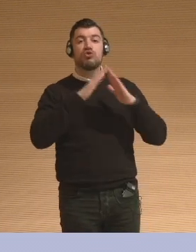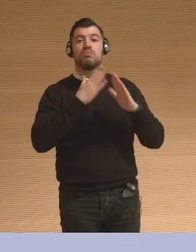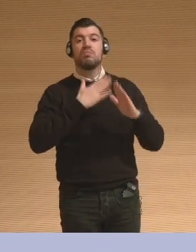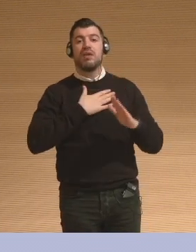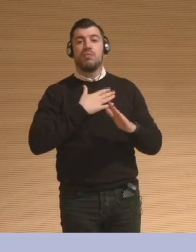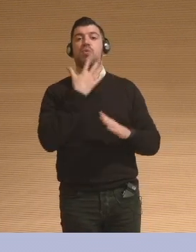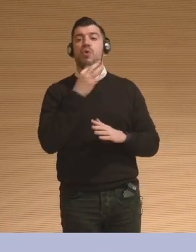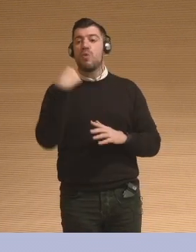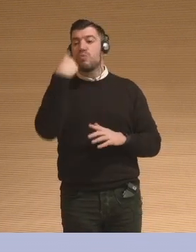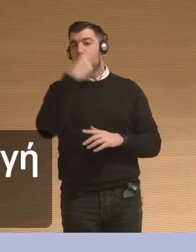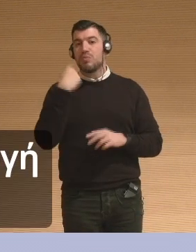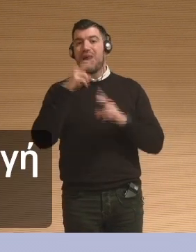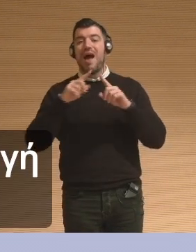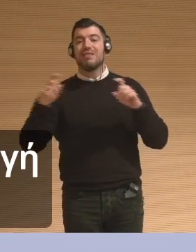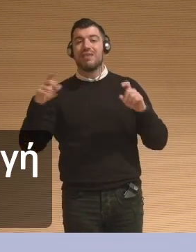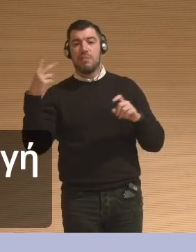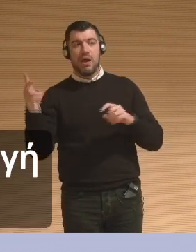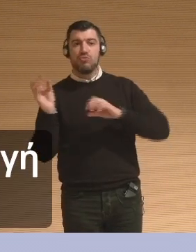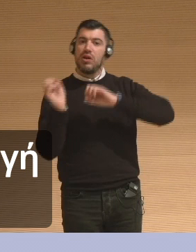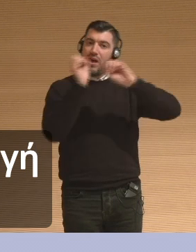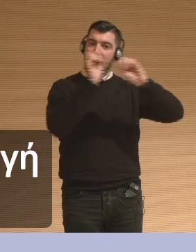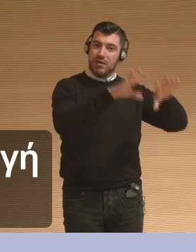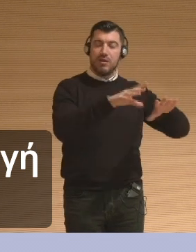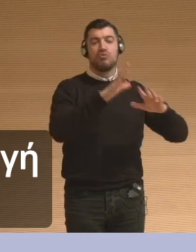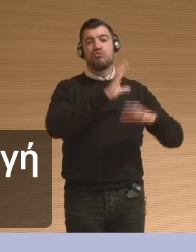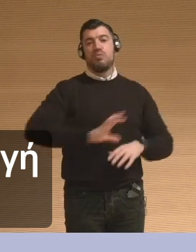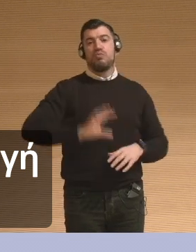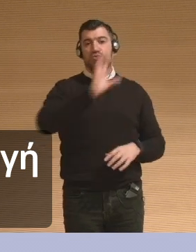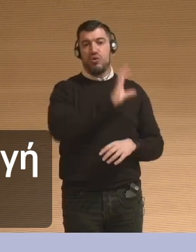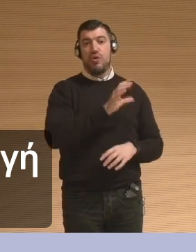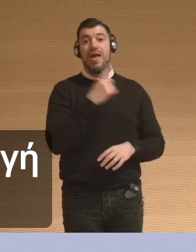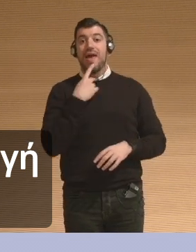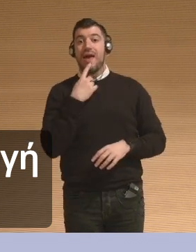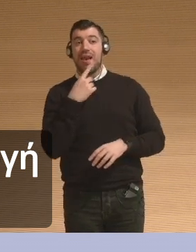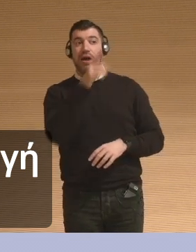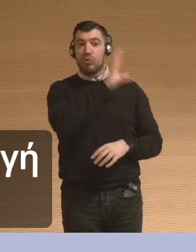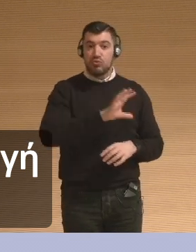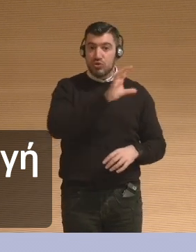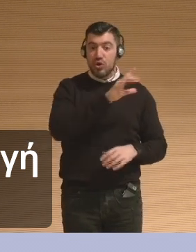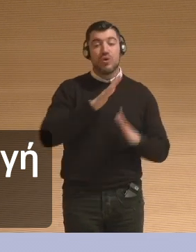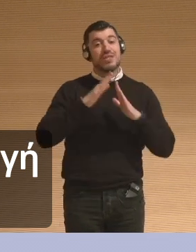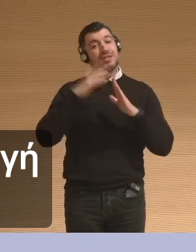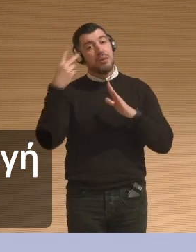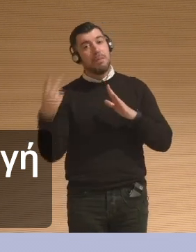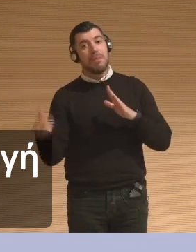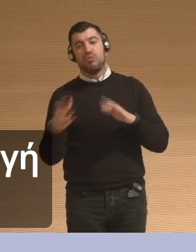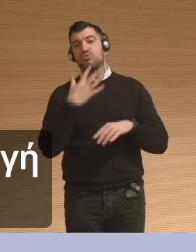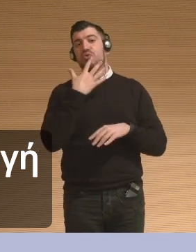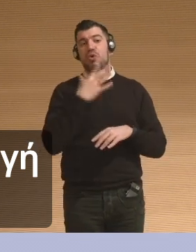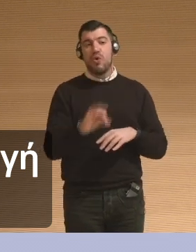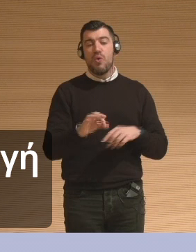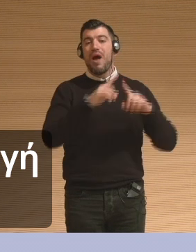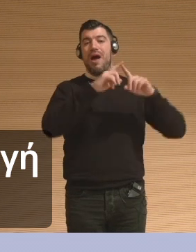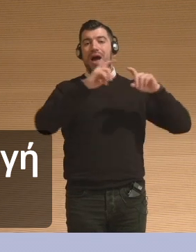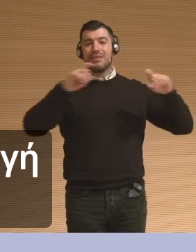institution home because the archive of ancient Syrian objects